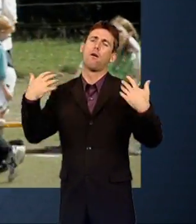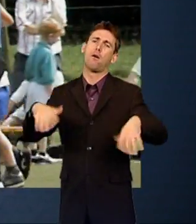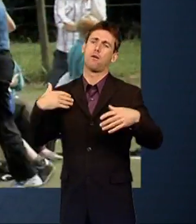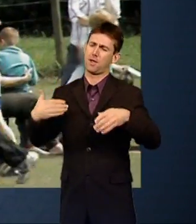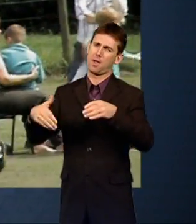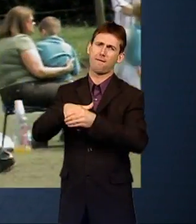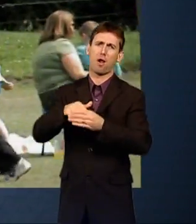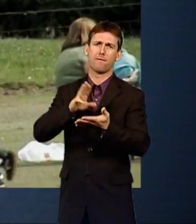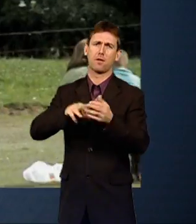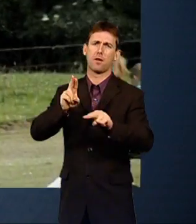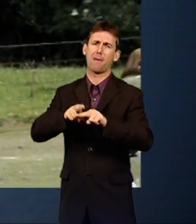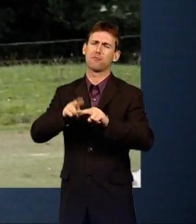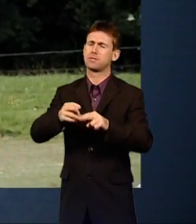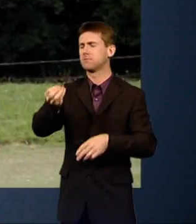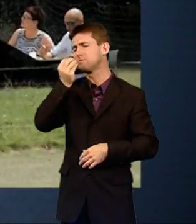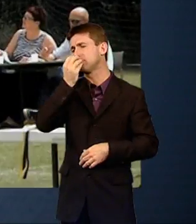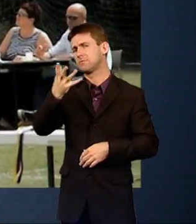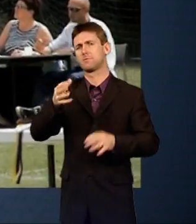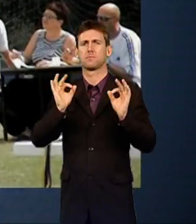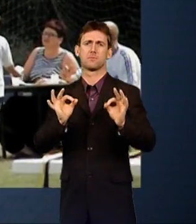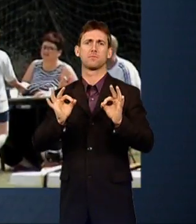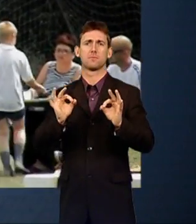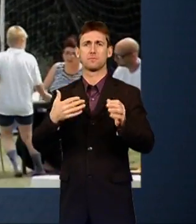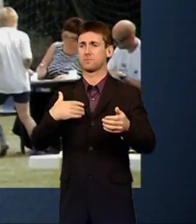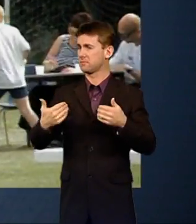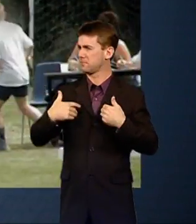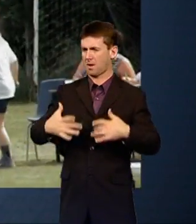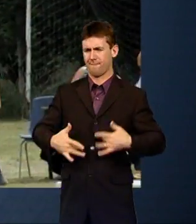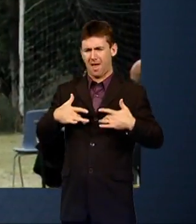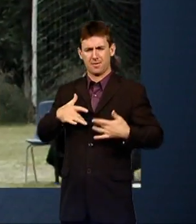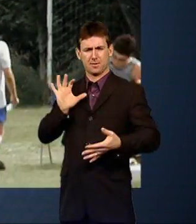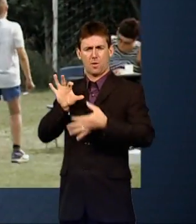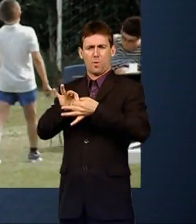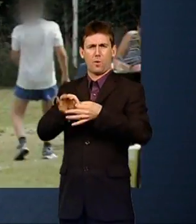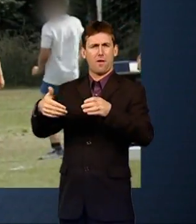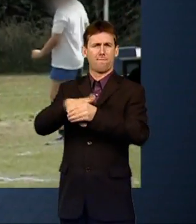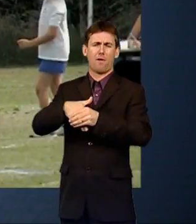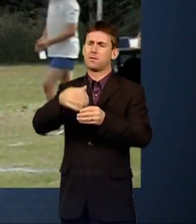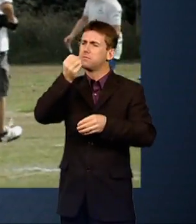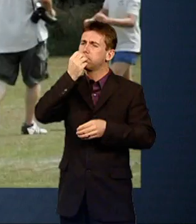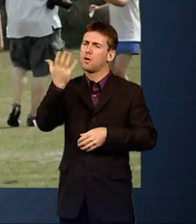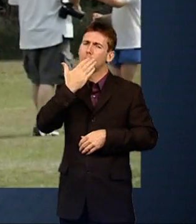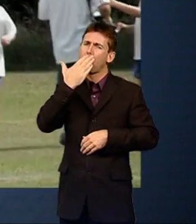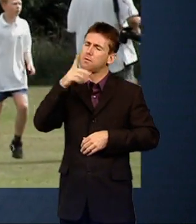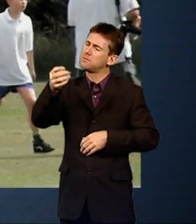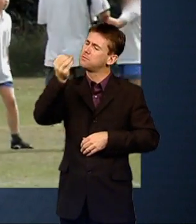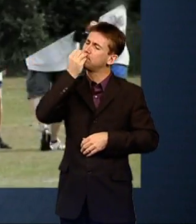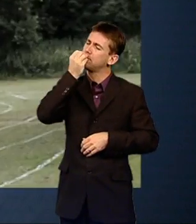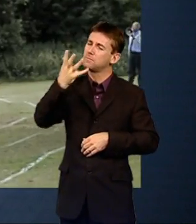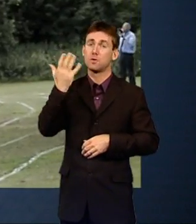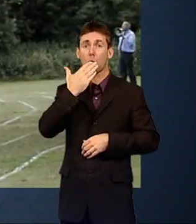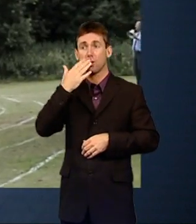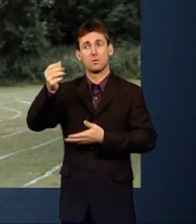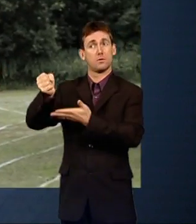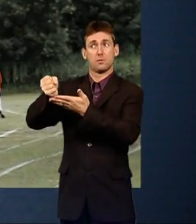the school is excellent. They involve you in everything, don't exclude you from nothing. It was a brilliant school. With their support, Craig even came off